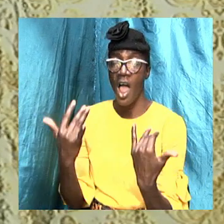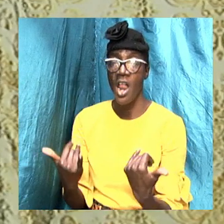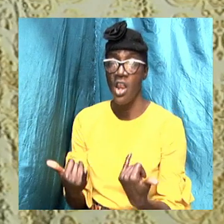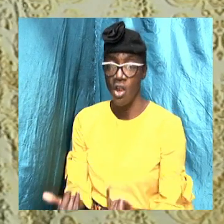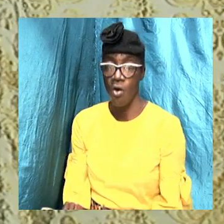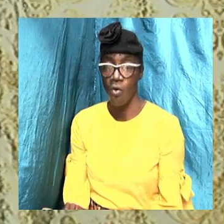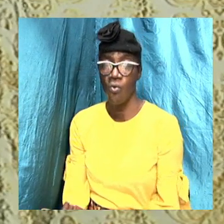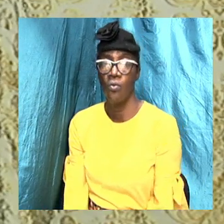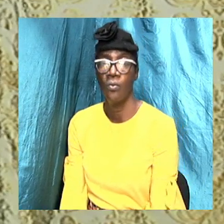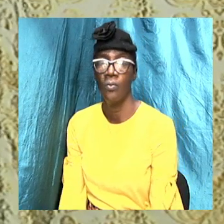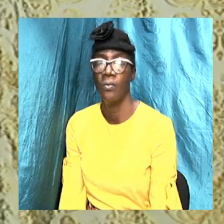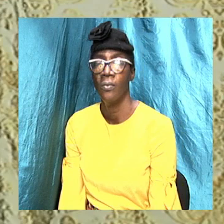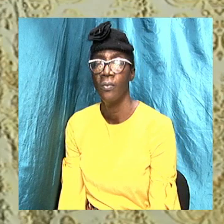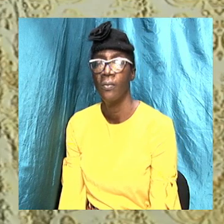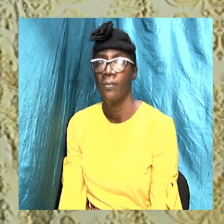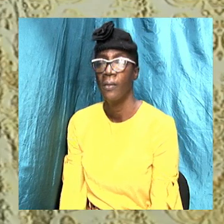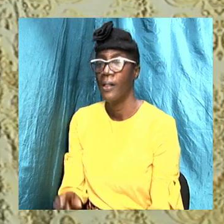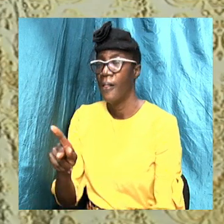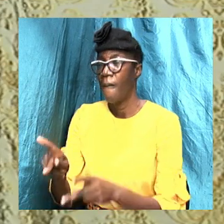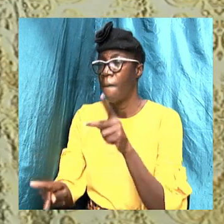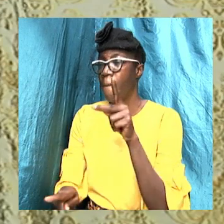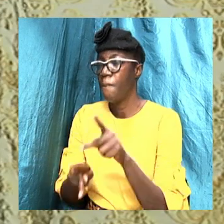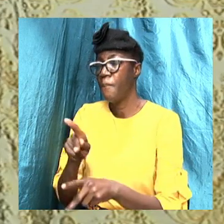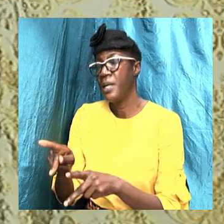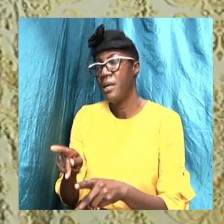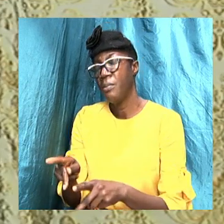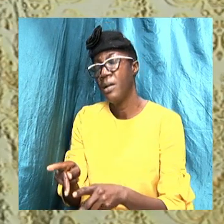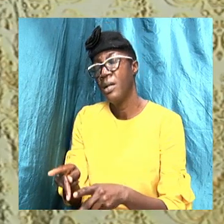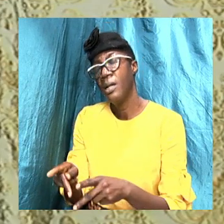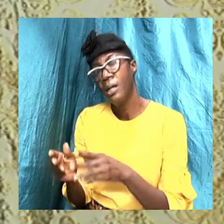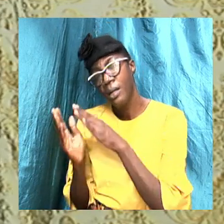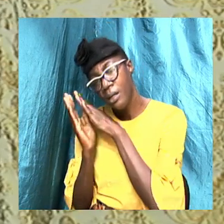and as people lie there on the beds,